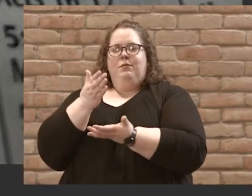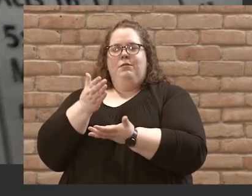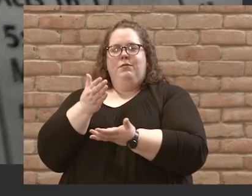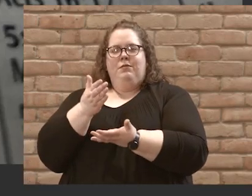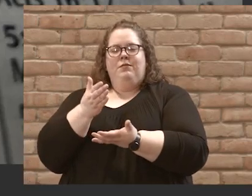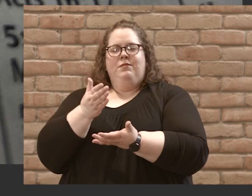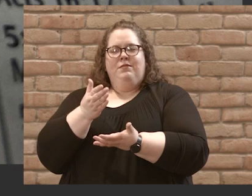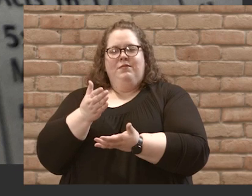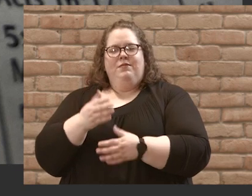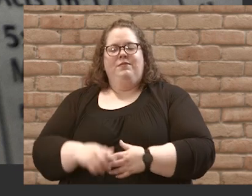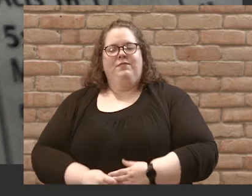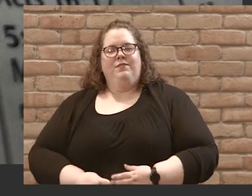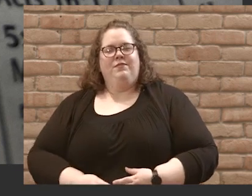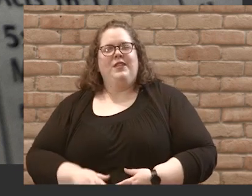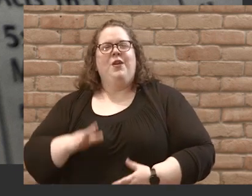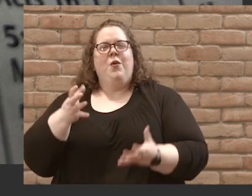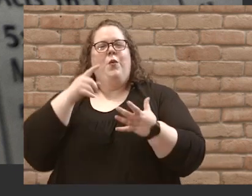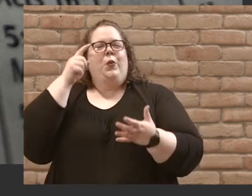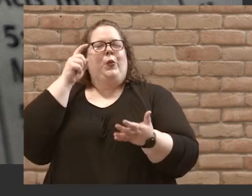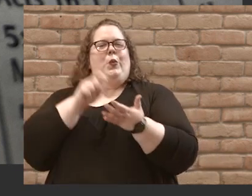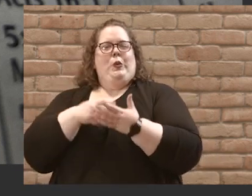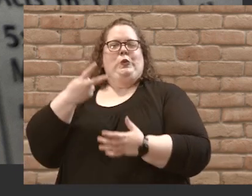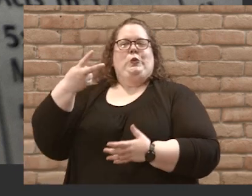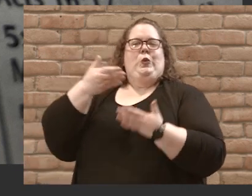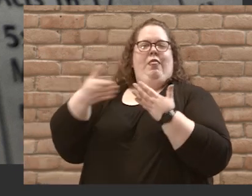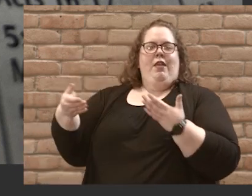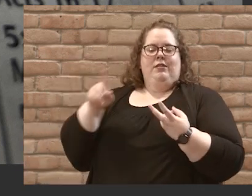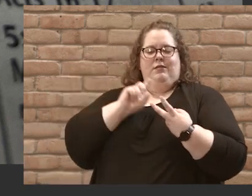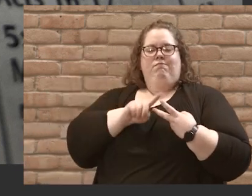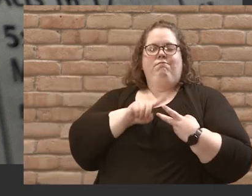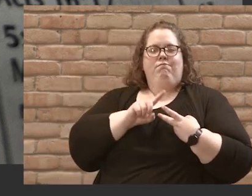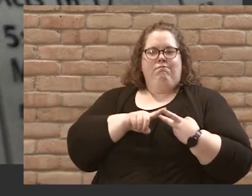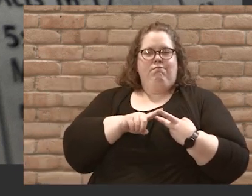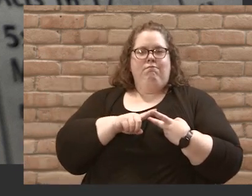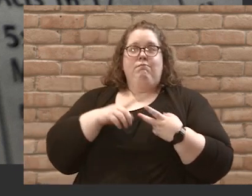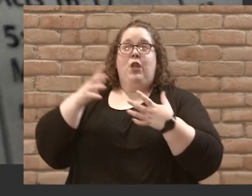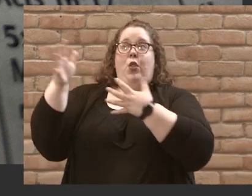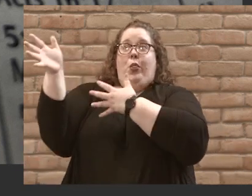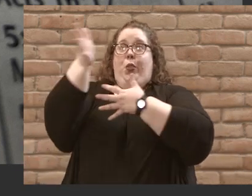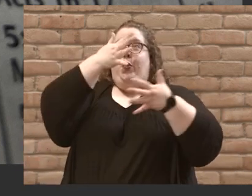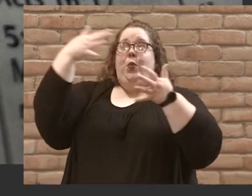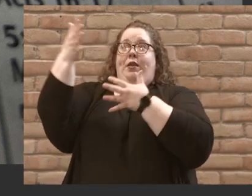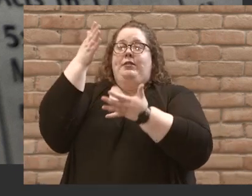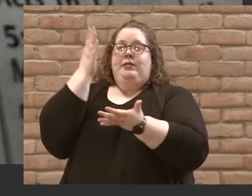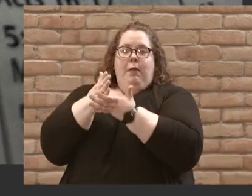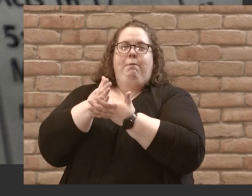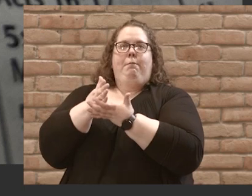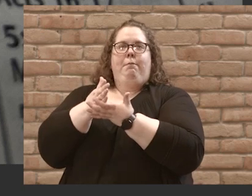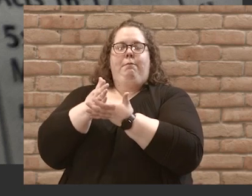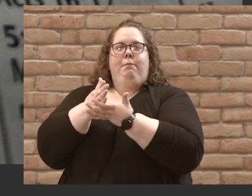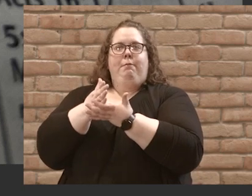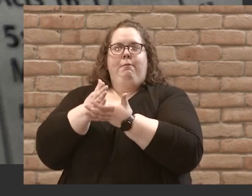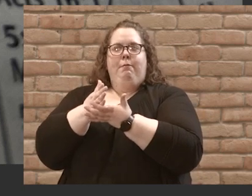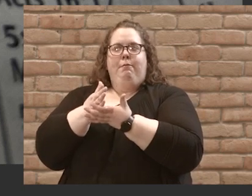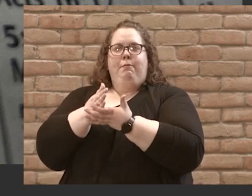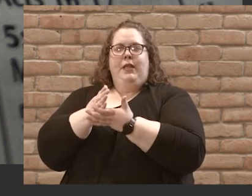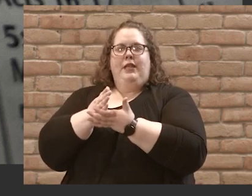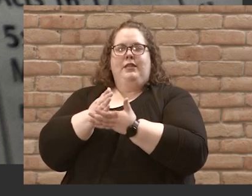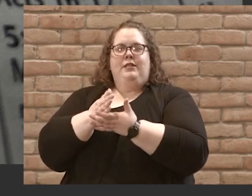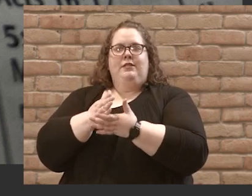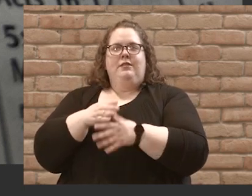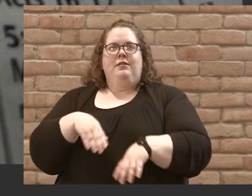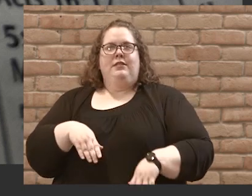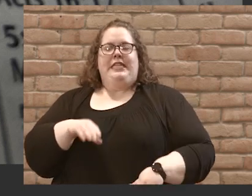And there's two things to notice here that's pretty amazing. First is the wind stopped suddenly, there's our mark word,